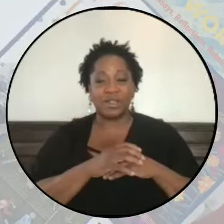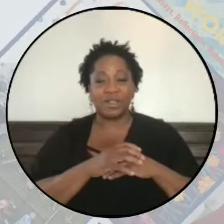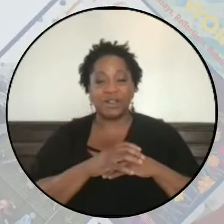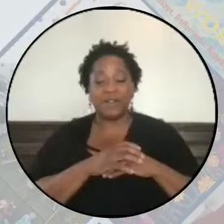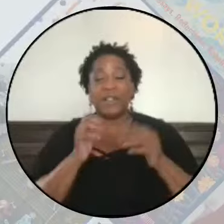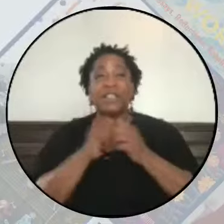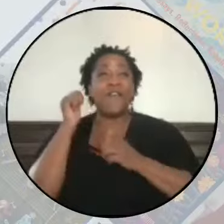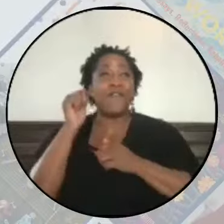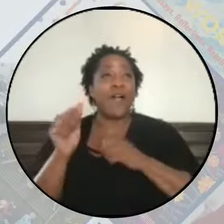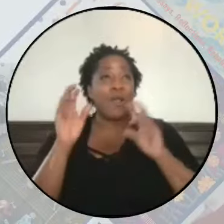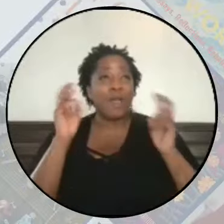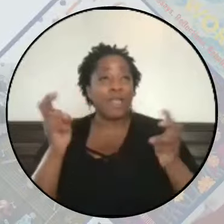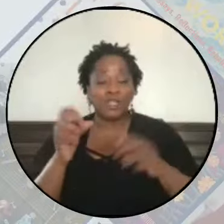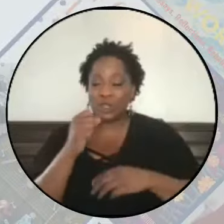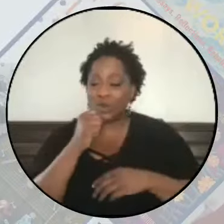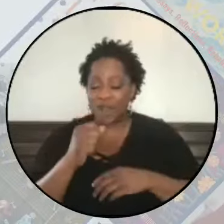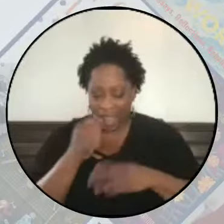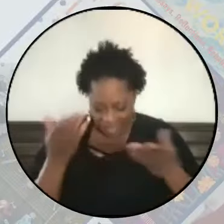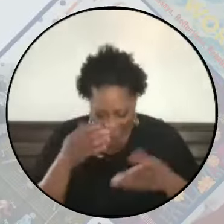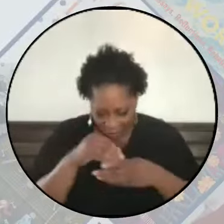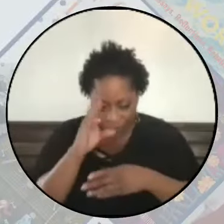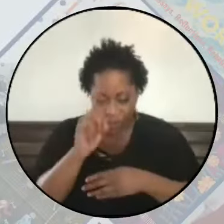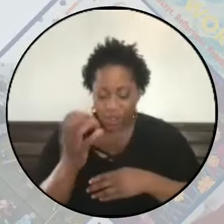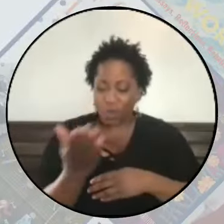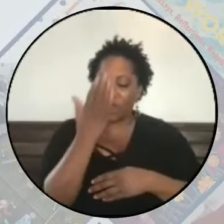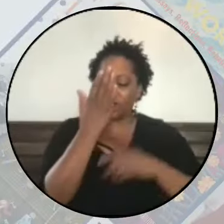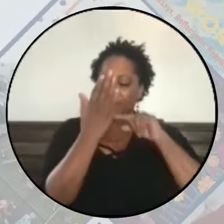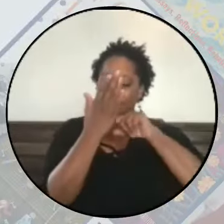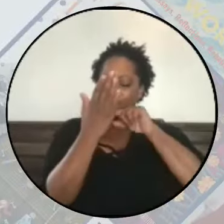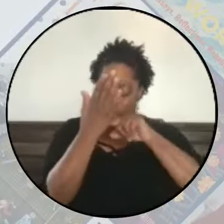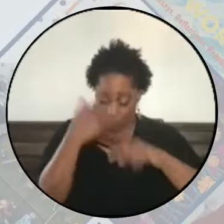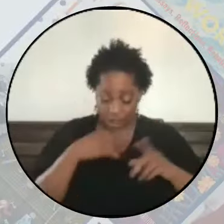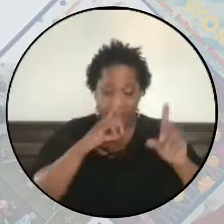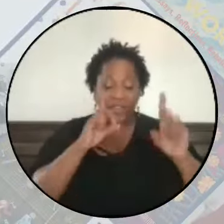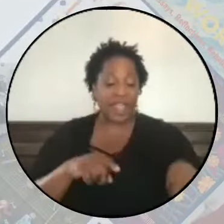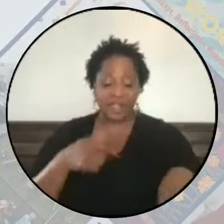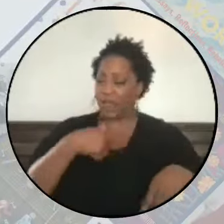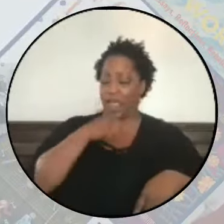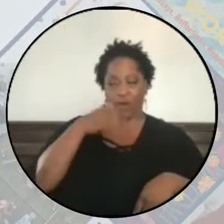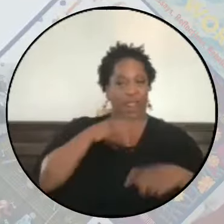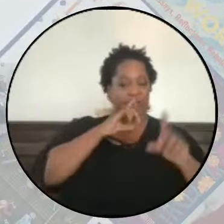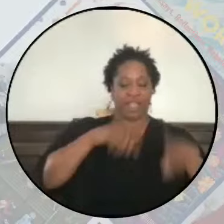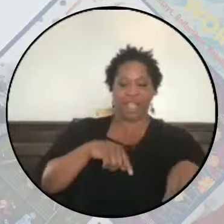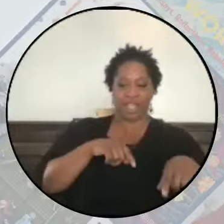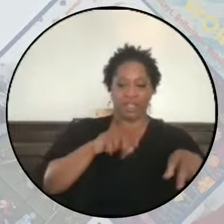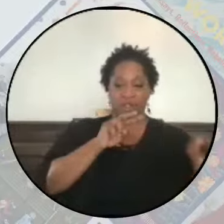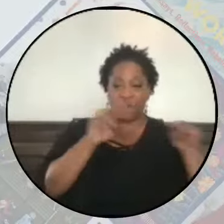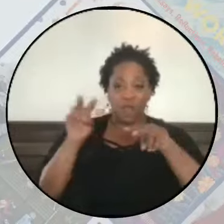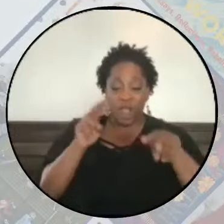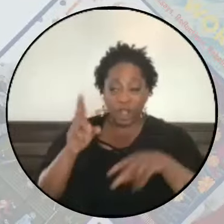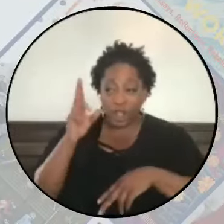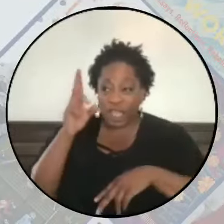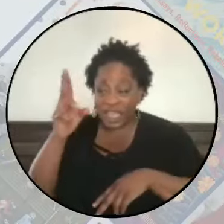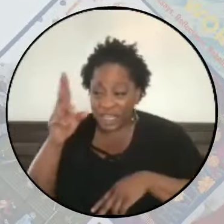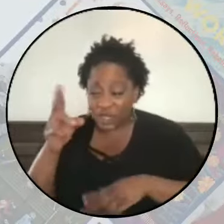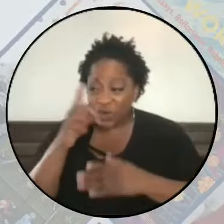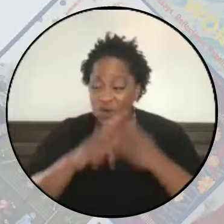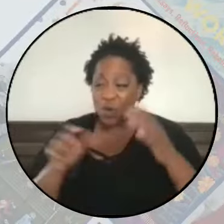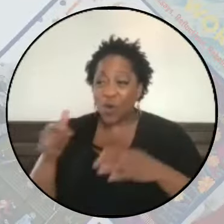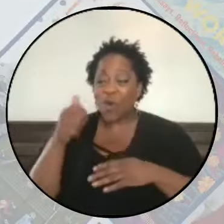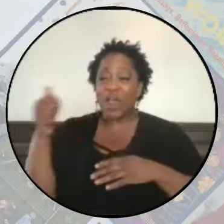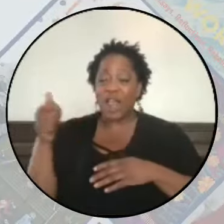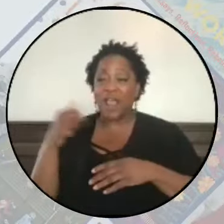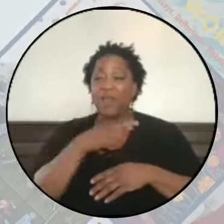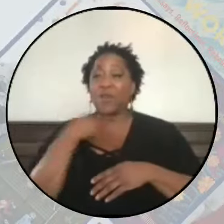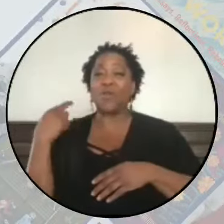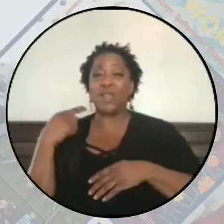isn't a faraway issue. I don't think we have the answer, at least I don't, and I look to history around what other risks have